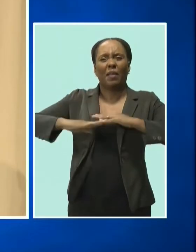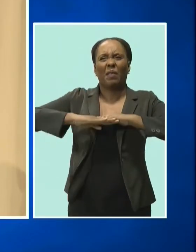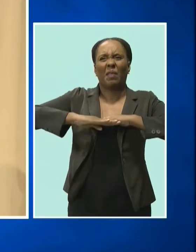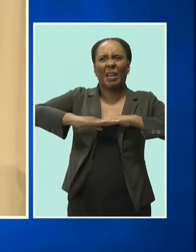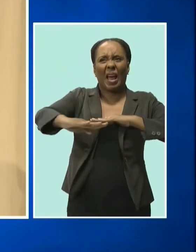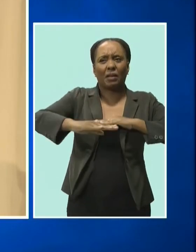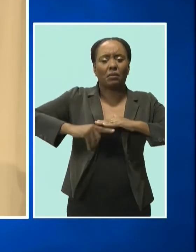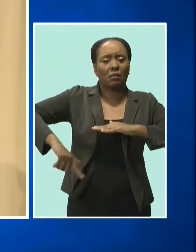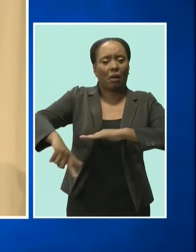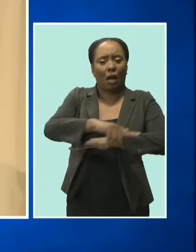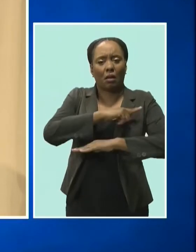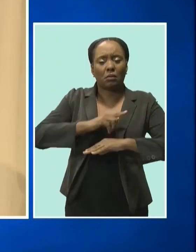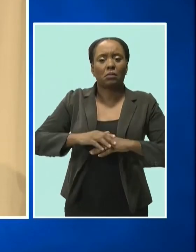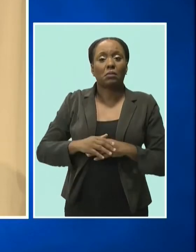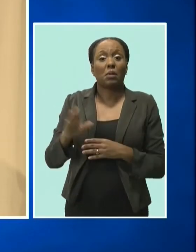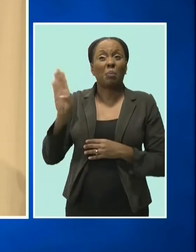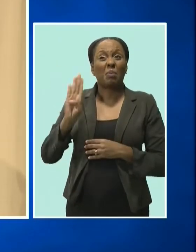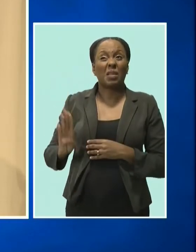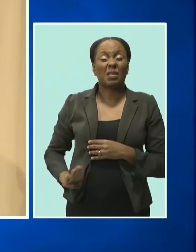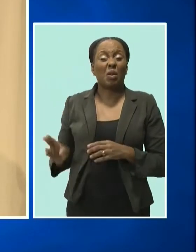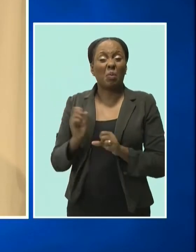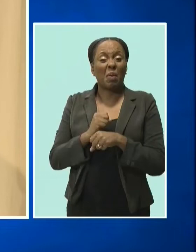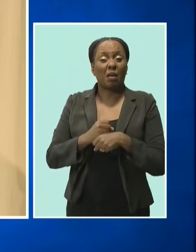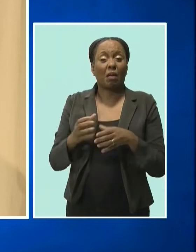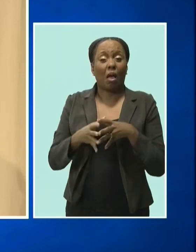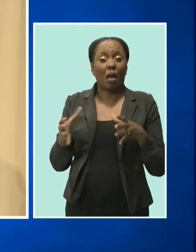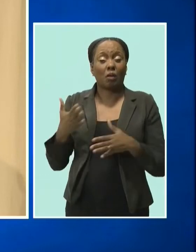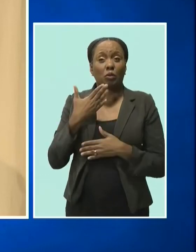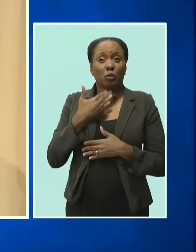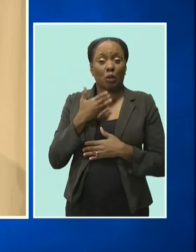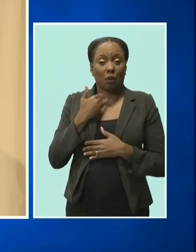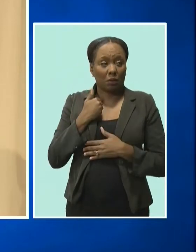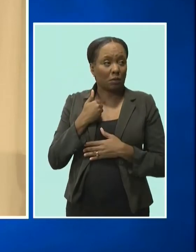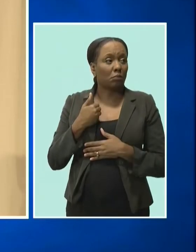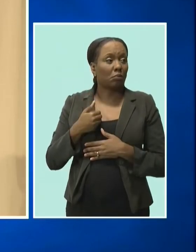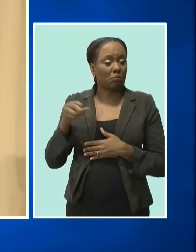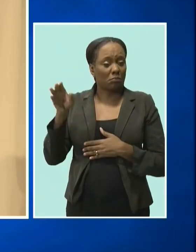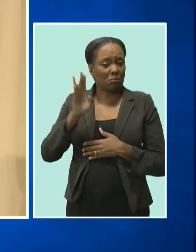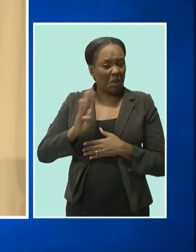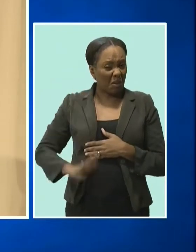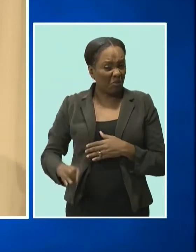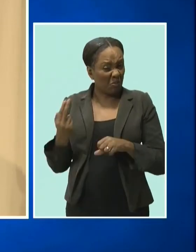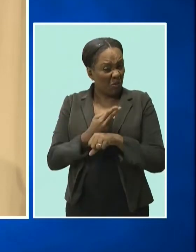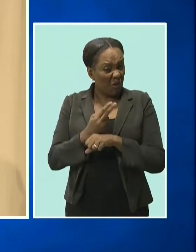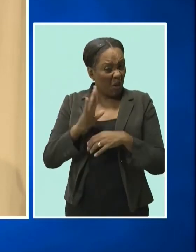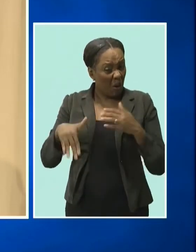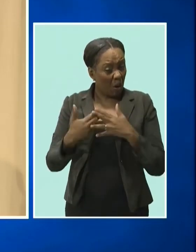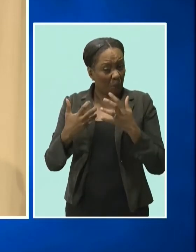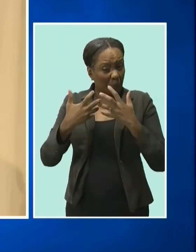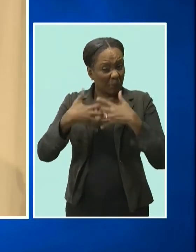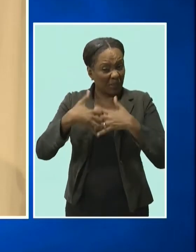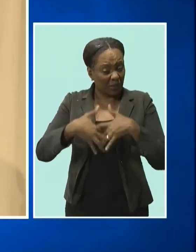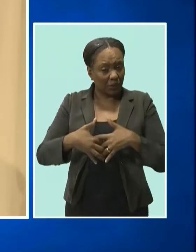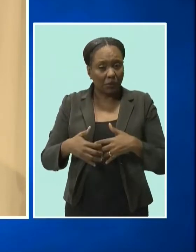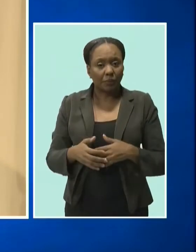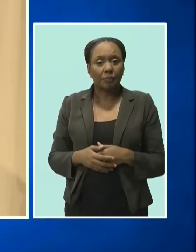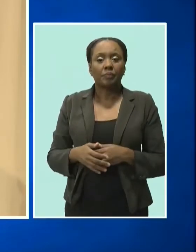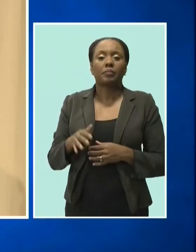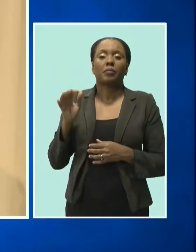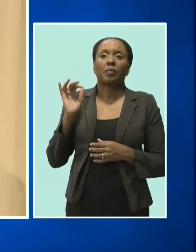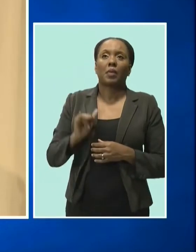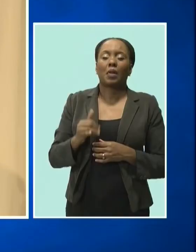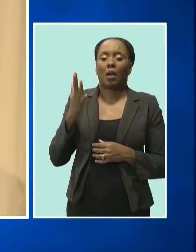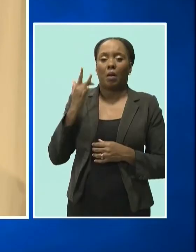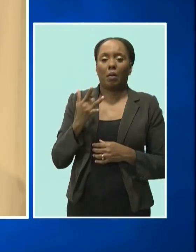such a major producer of sugar because they can use these machines. So that was one of reasons why we became less